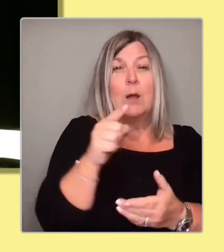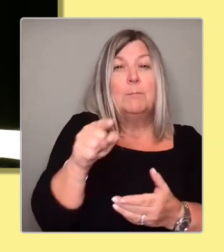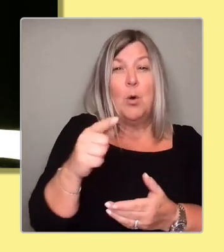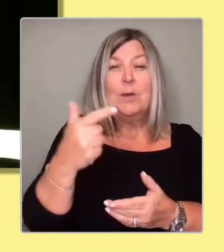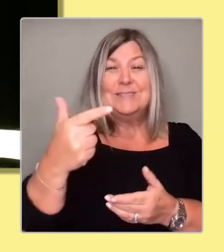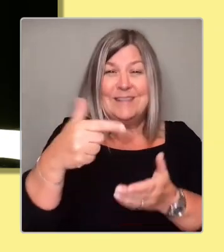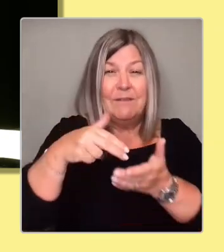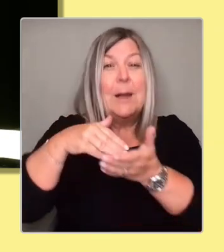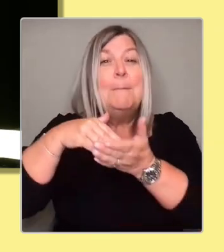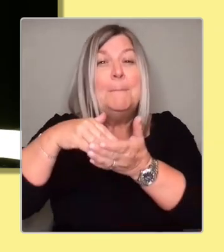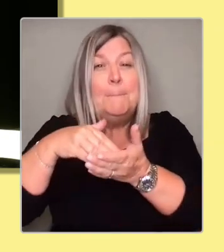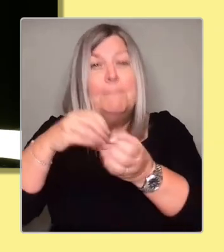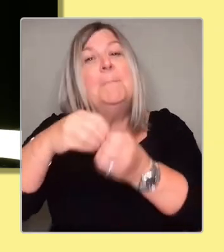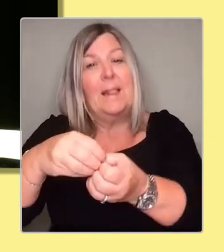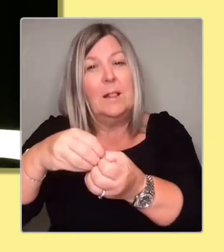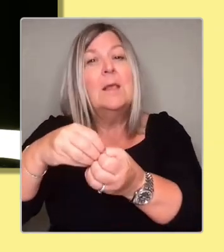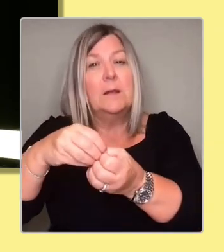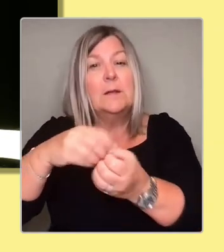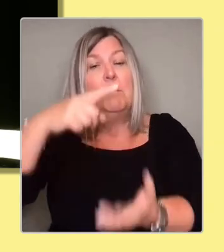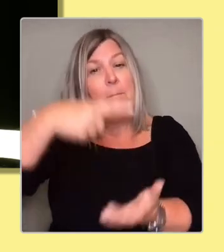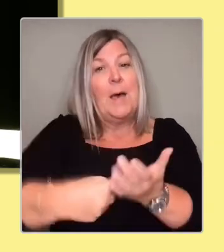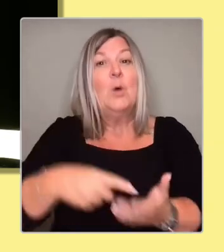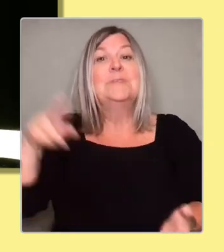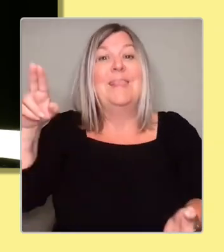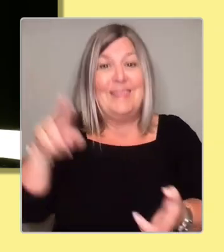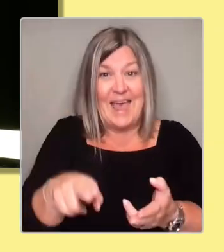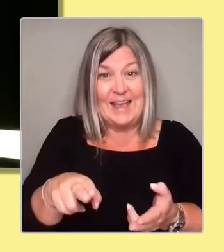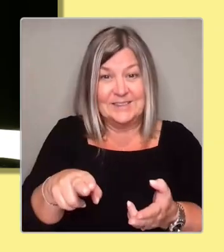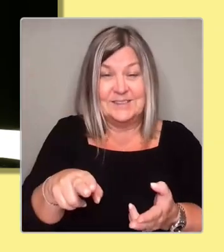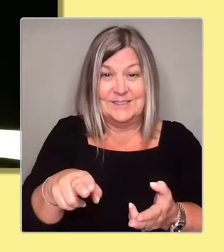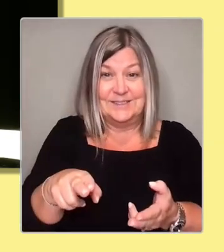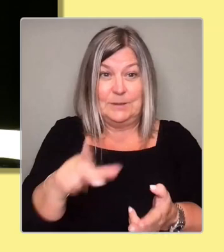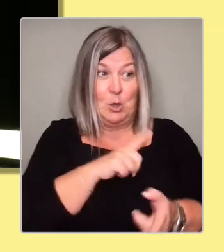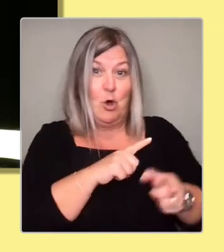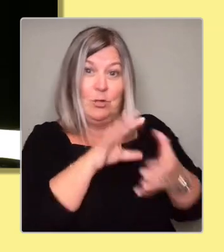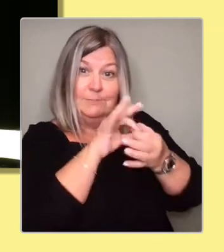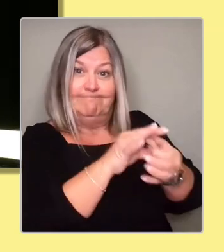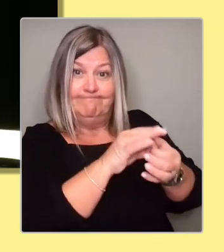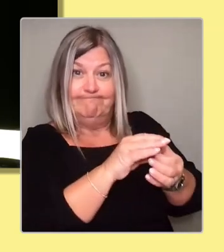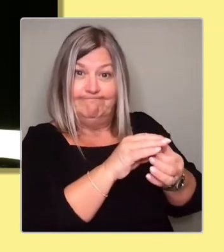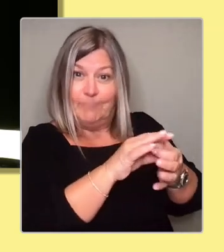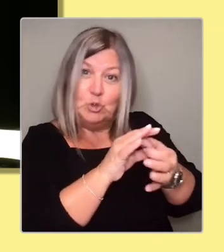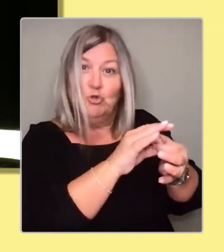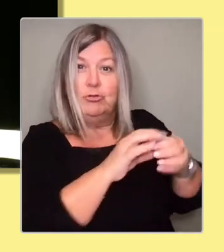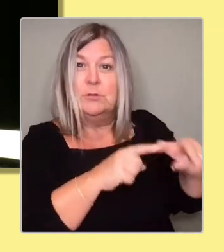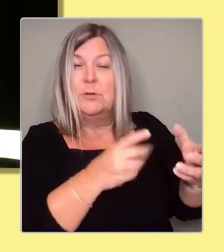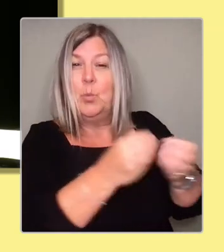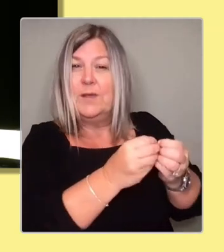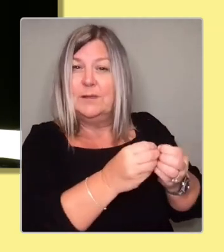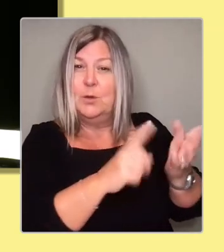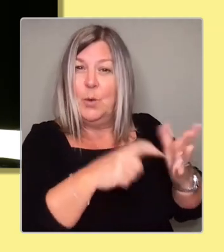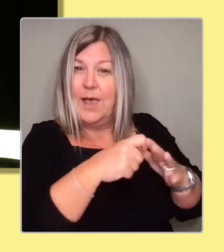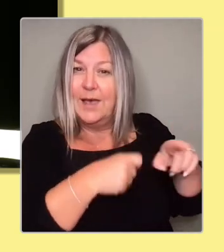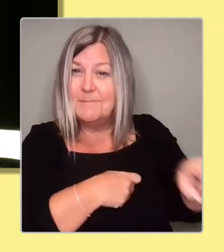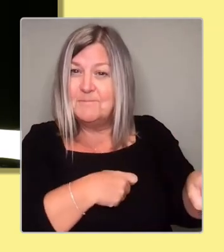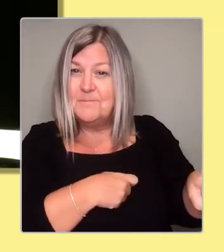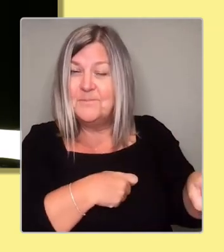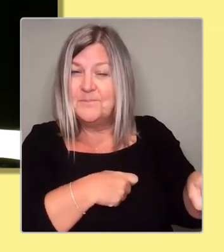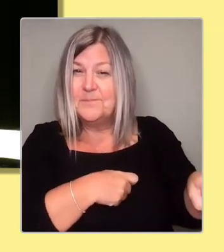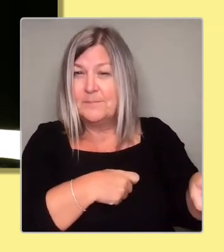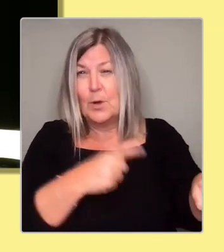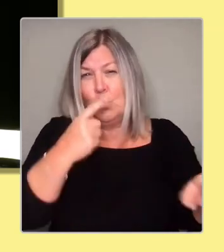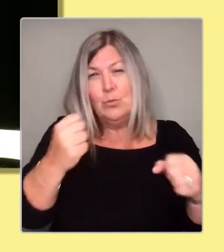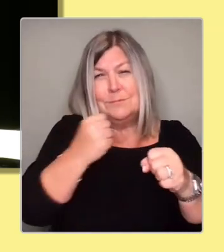could have done with 1.7 billion pounds more in our budget. But you're absolutely right. There's four significant priorities, I think, that